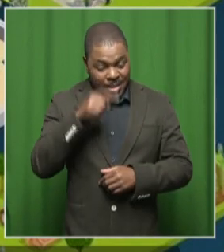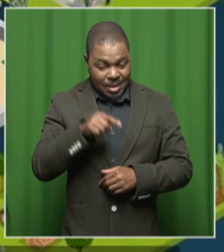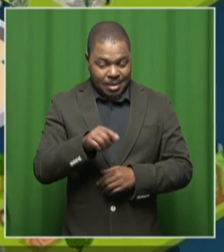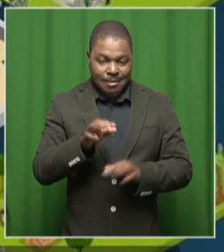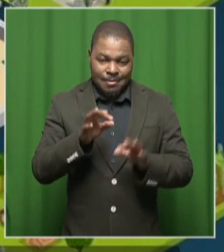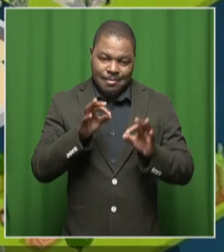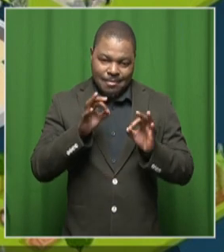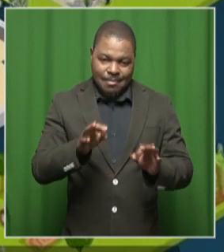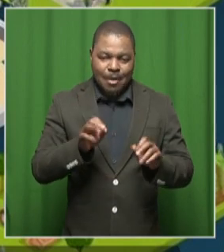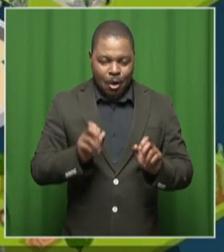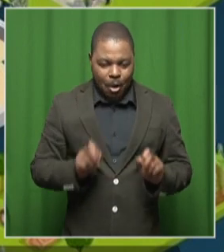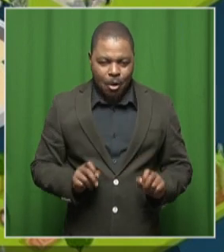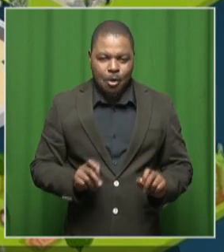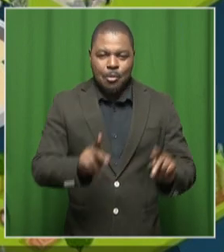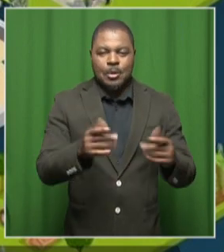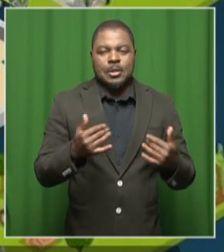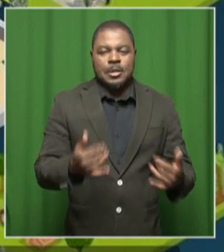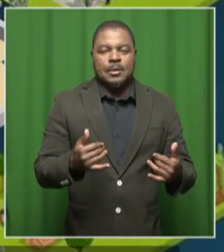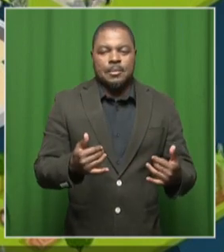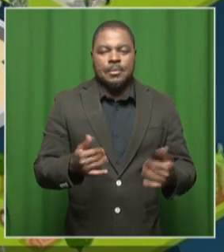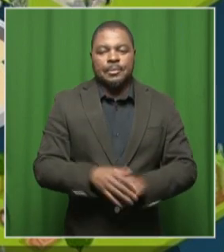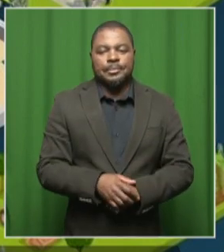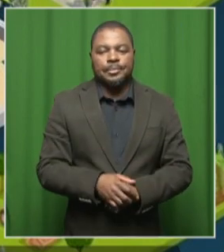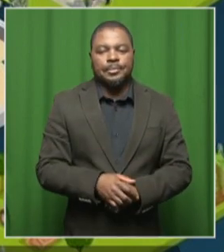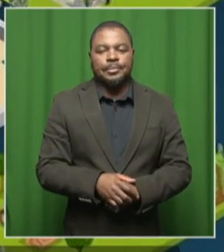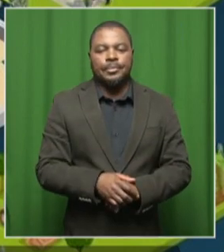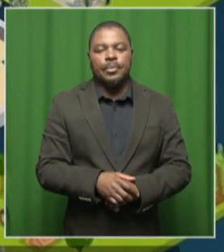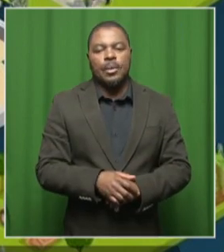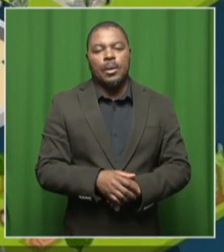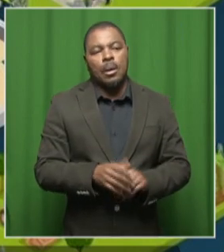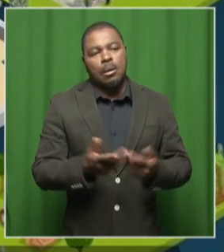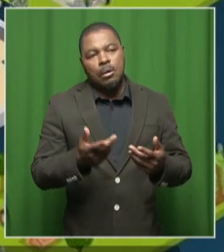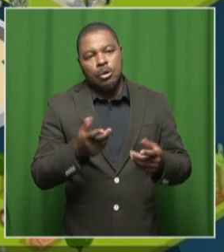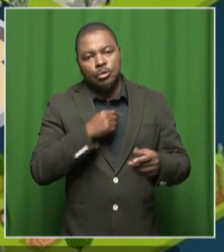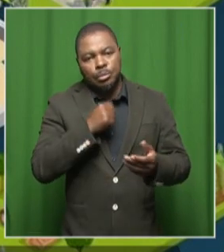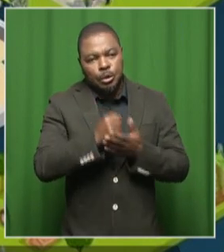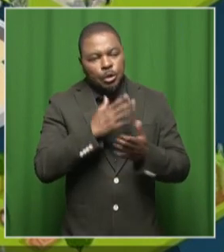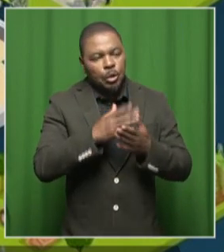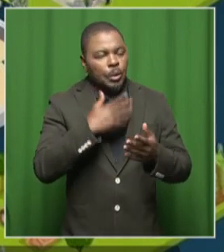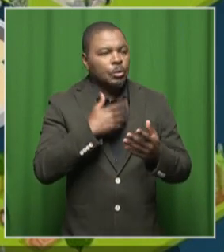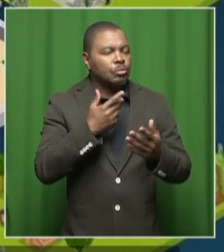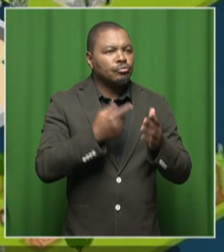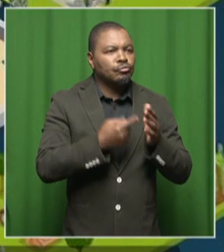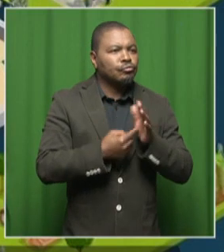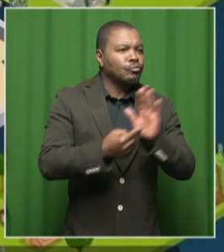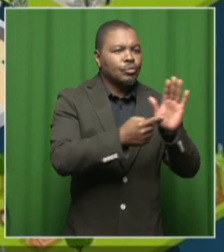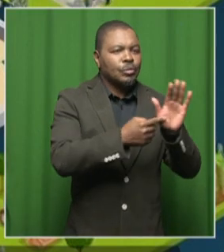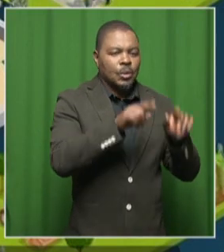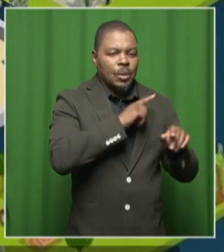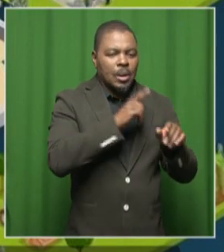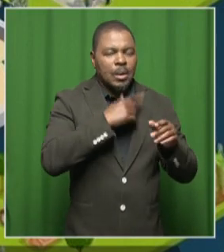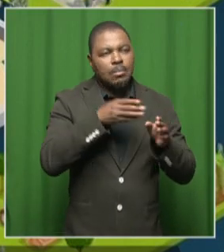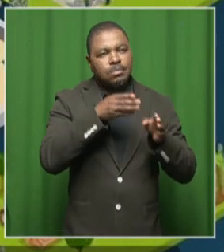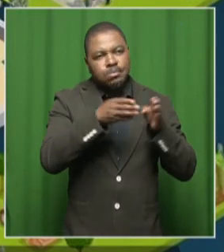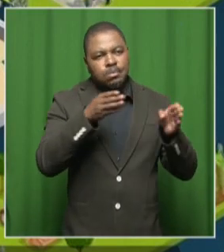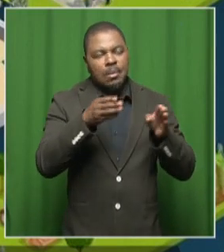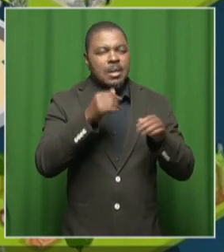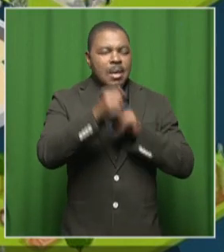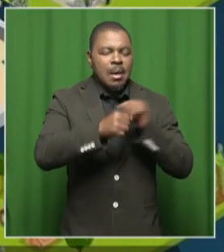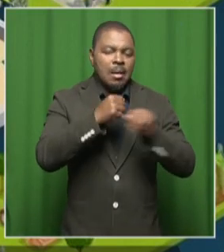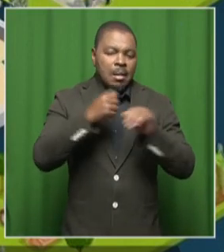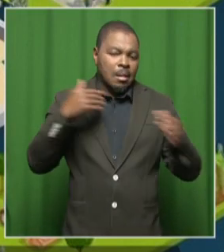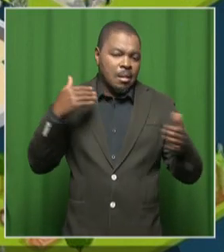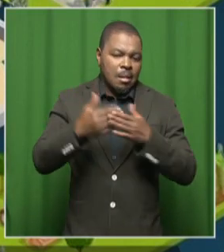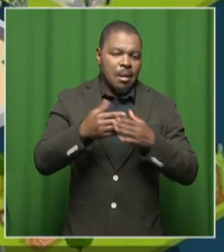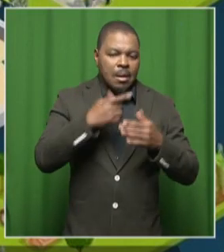nice opportunity to make a big splash. We've, we've been at it for a couple of years. It's got